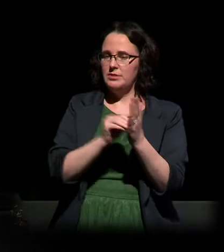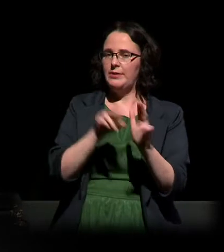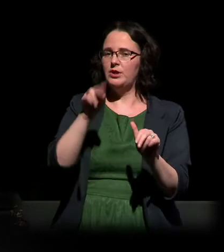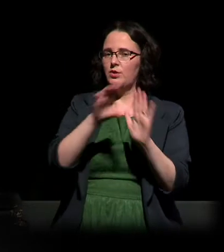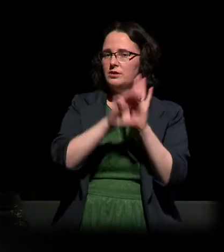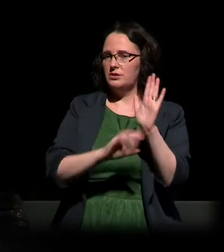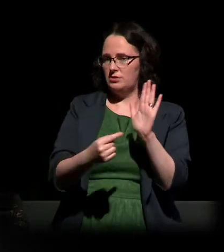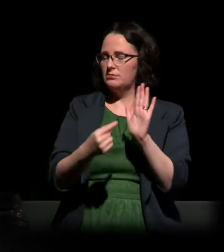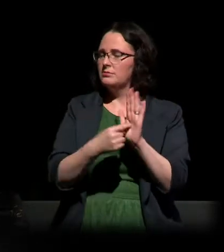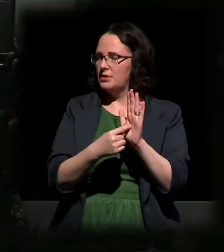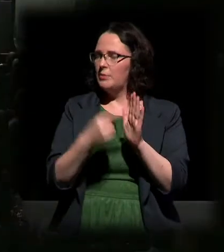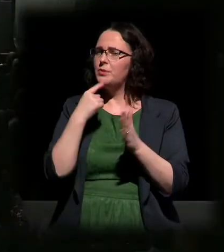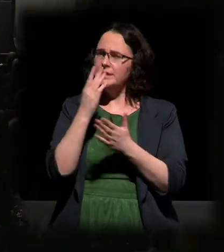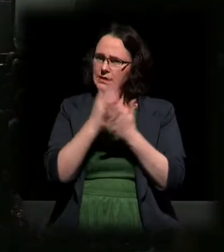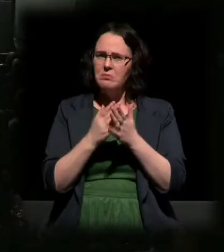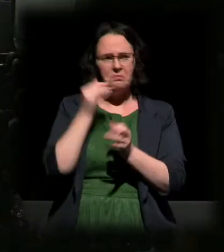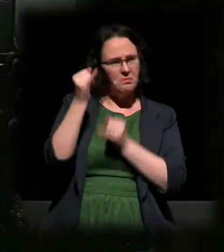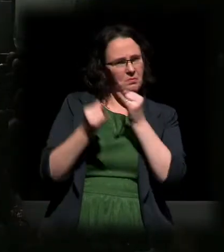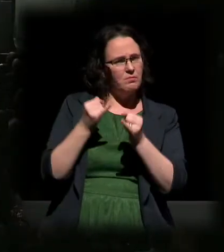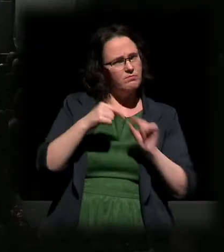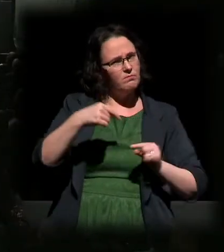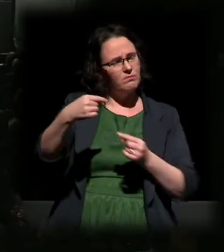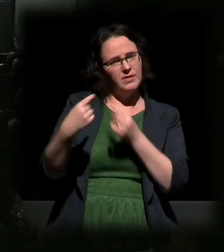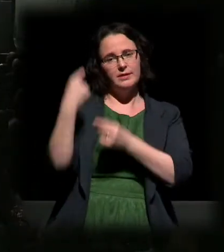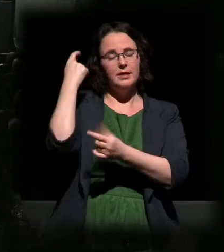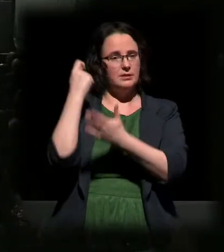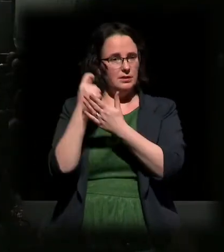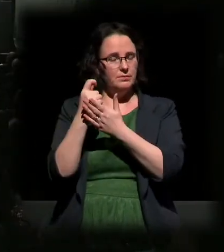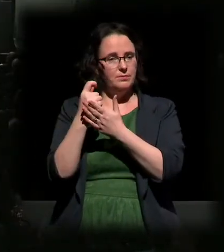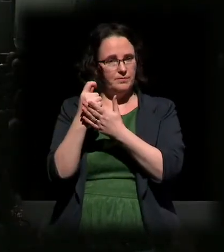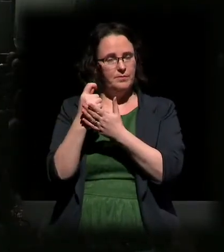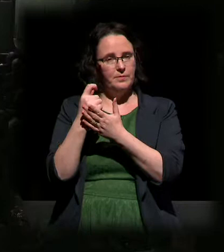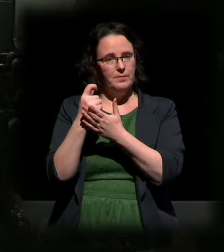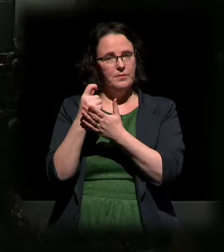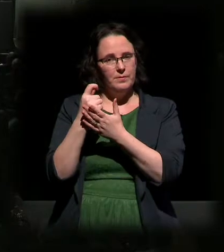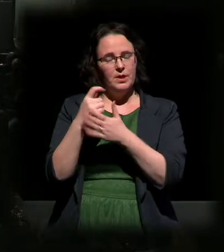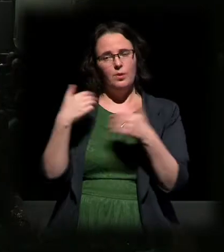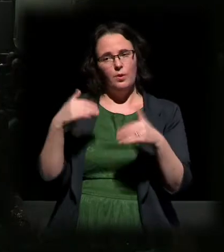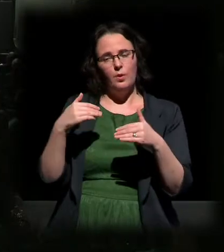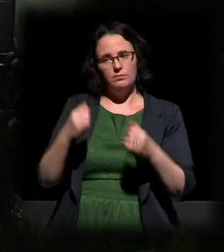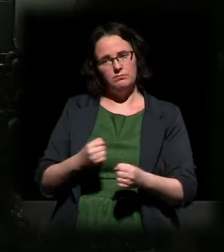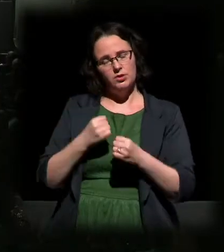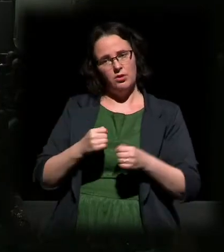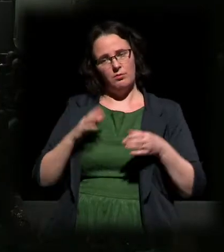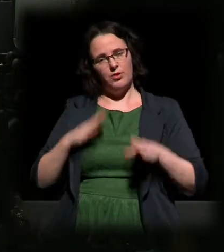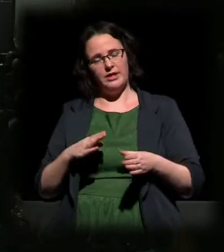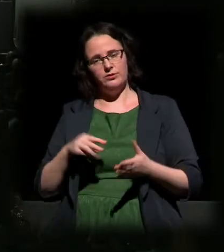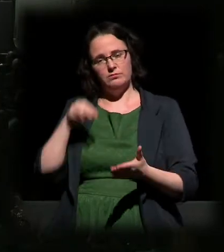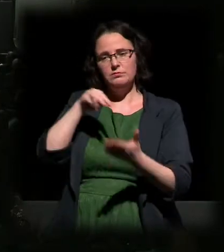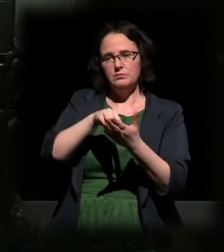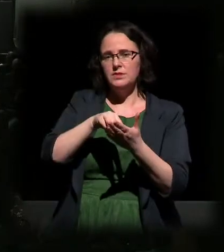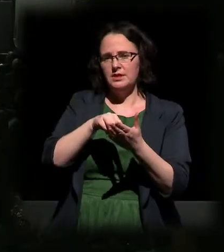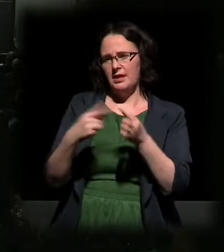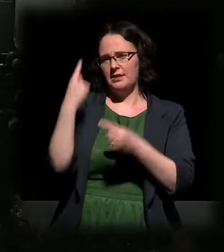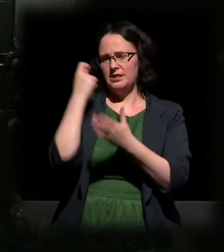criticism and opposition at the time. And that was a courageous stand to take during a particularly dark period of